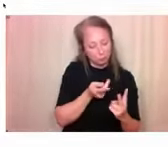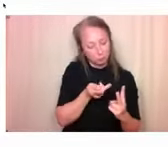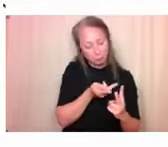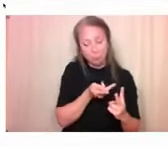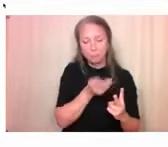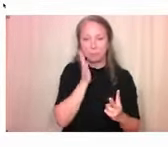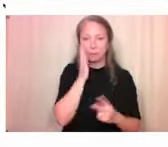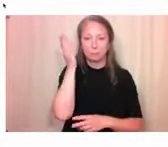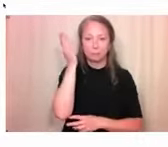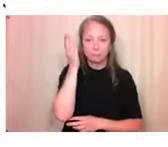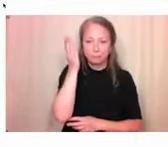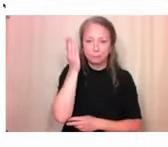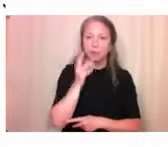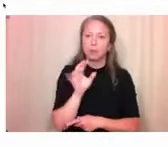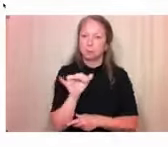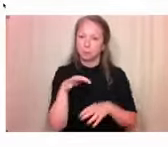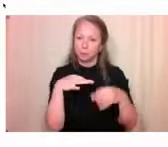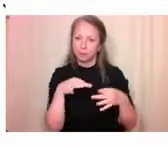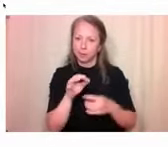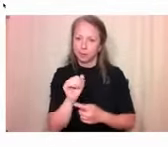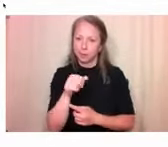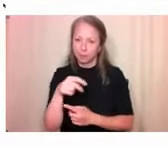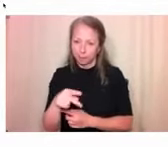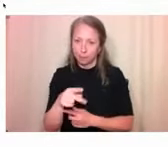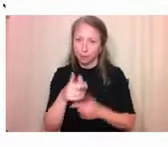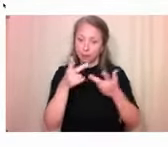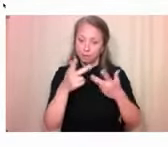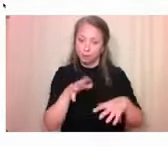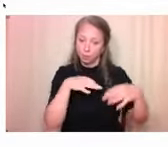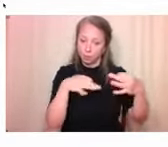just all three chat together afterwards. Take it away.